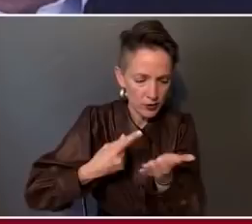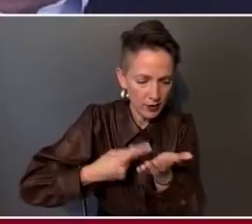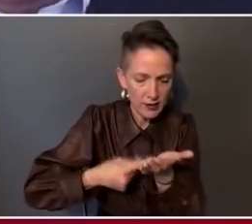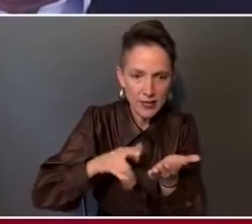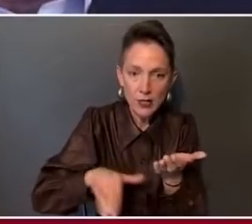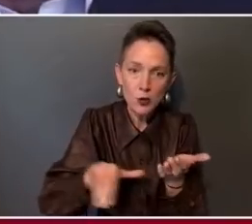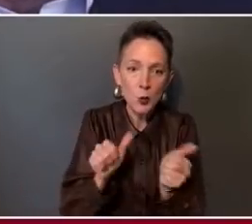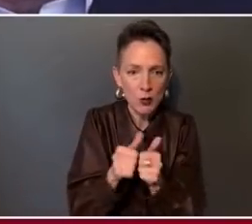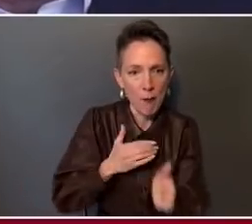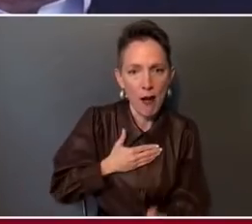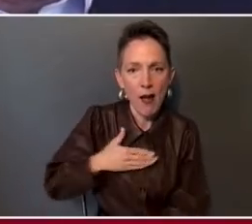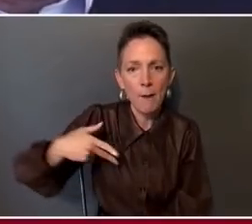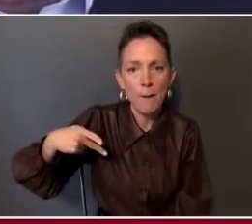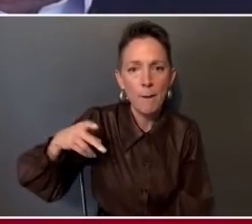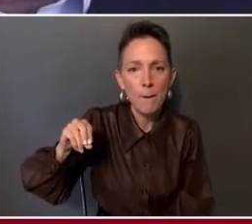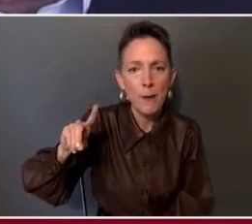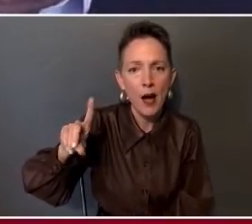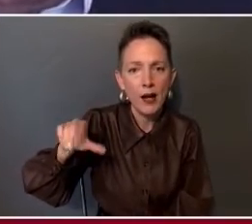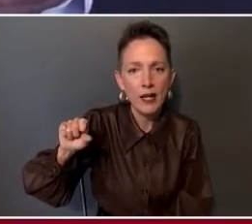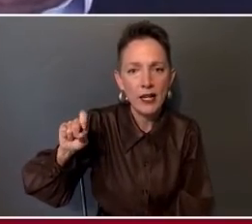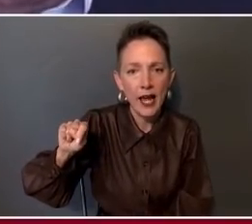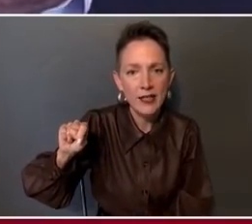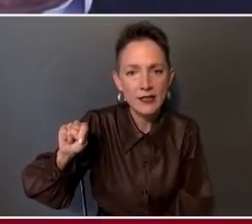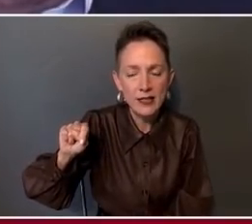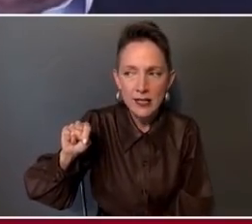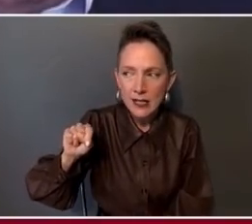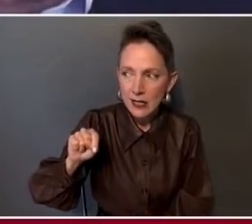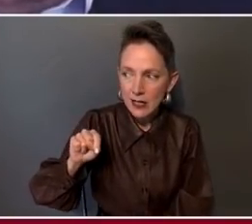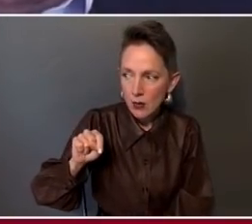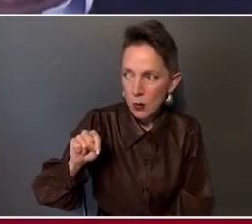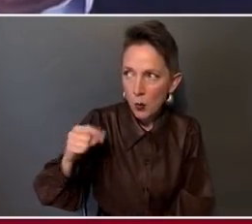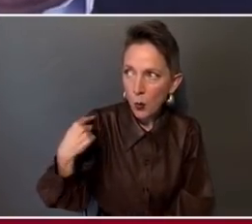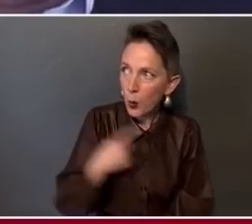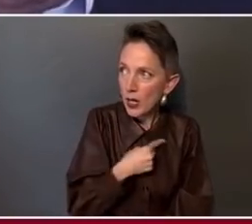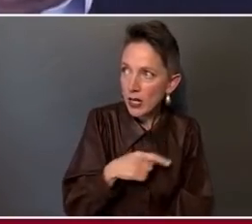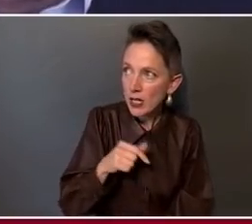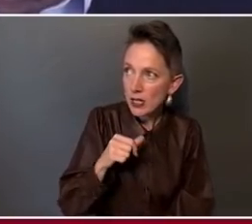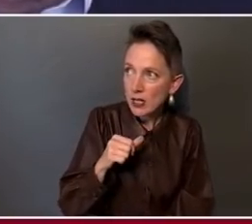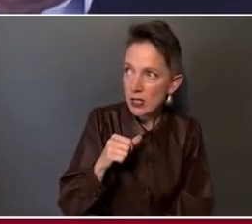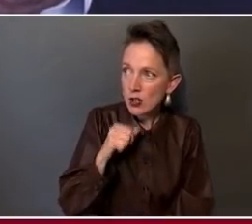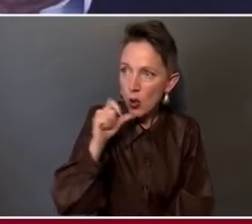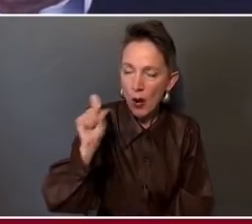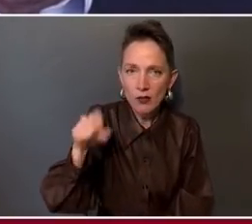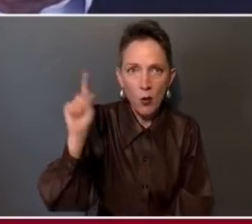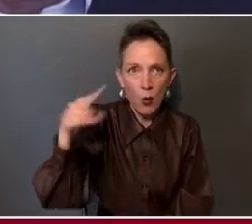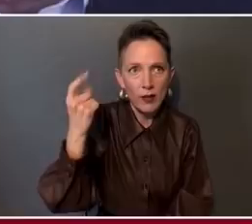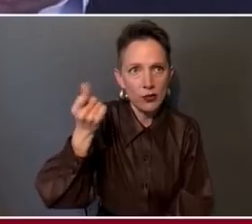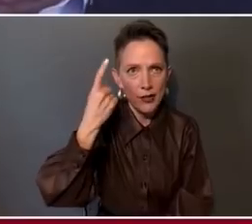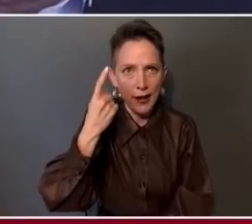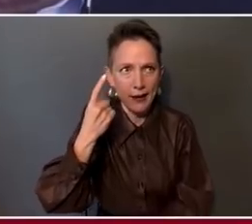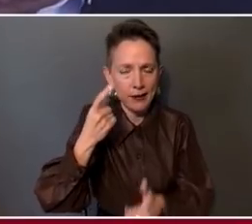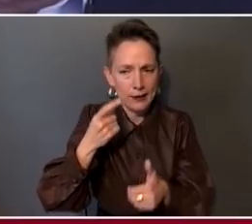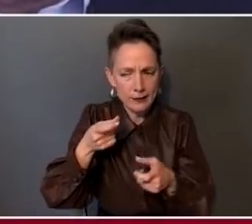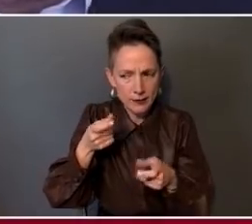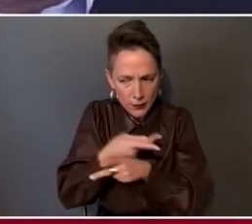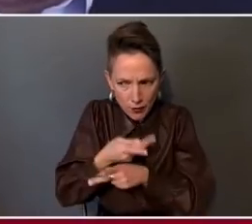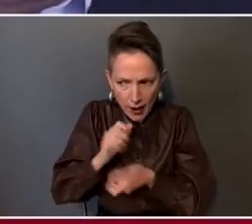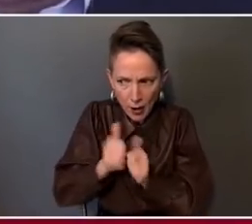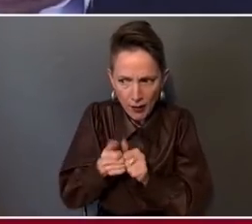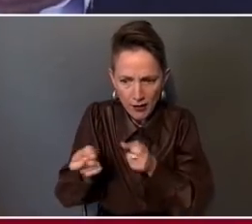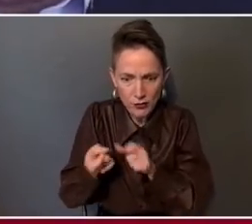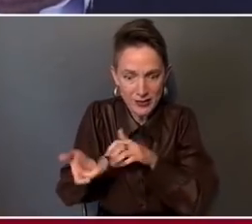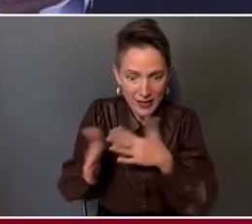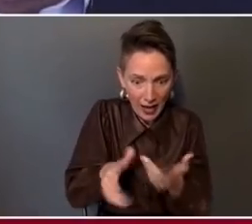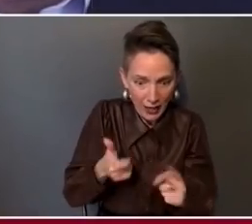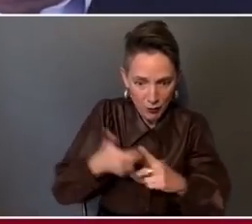podcast, you know, it's not just that we've had to try to come to grips with how we die with this virus. But as I said months and months ago,